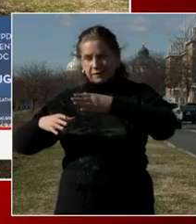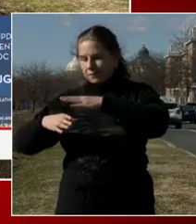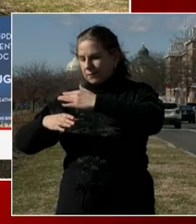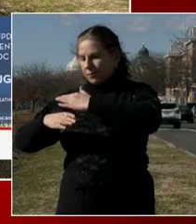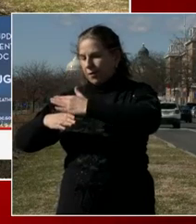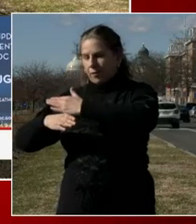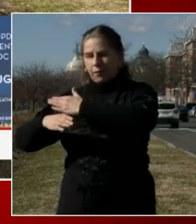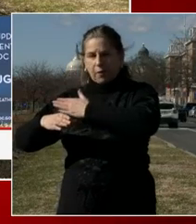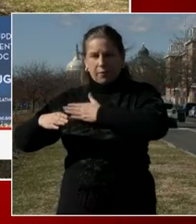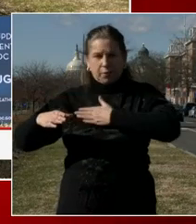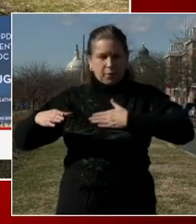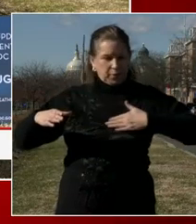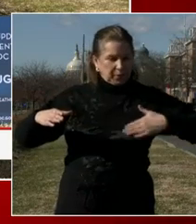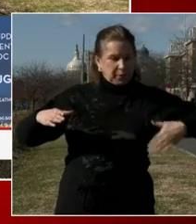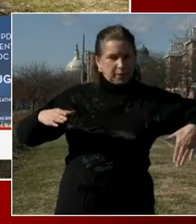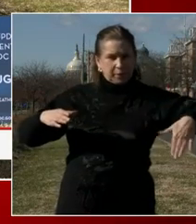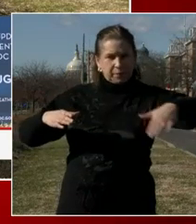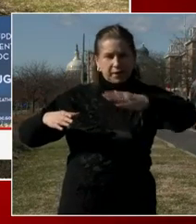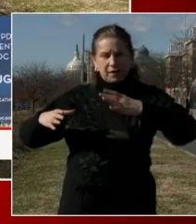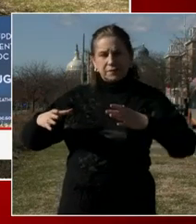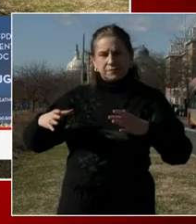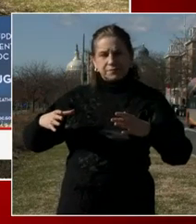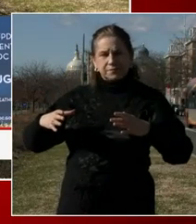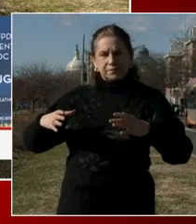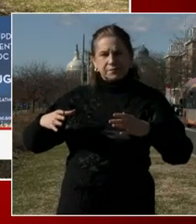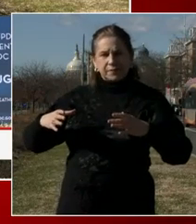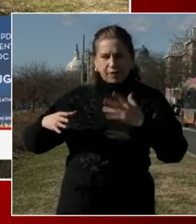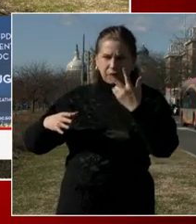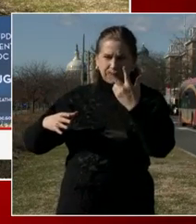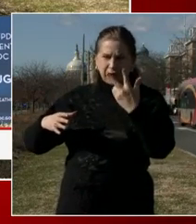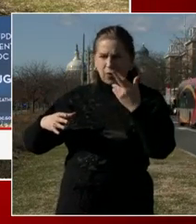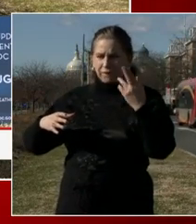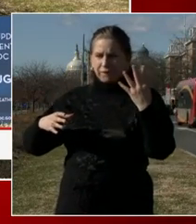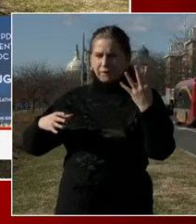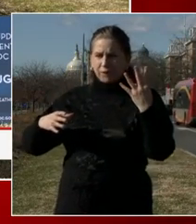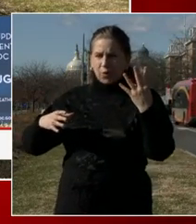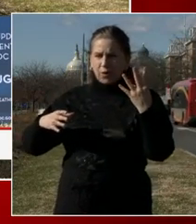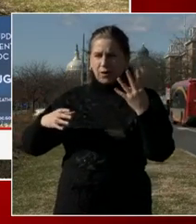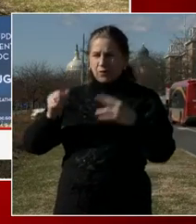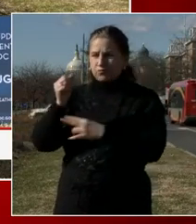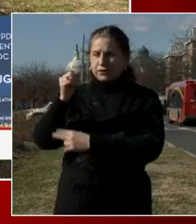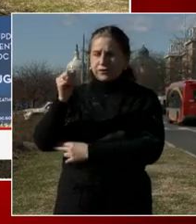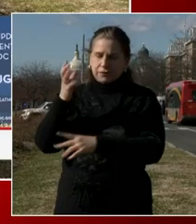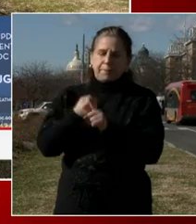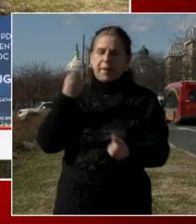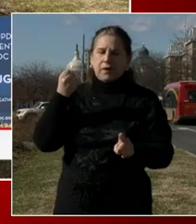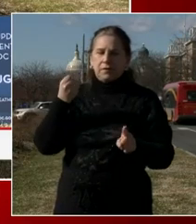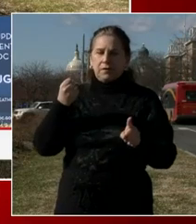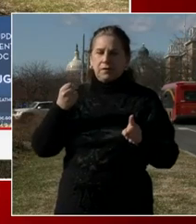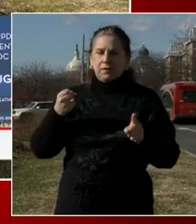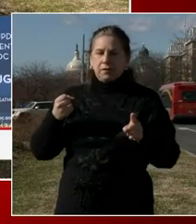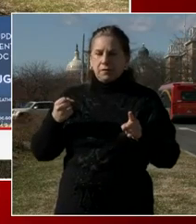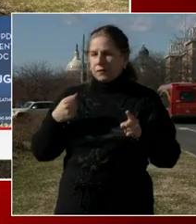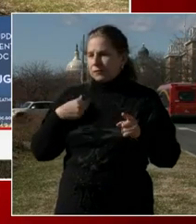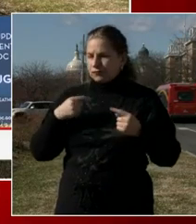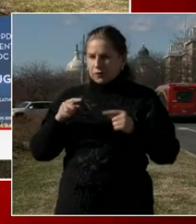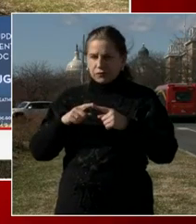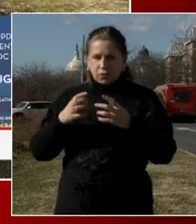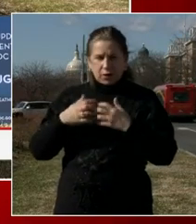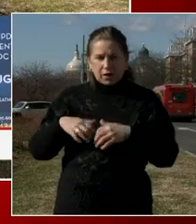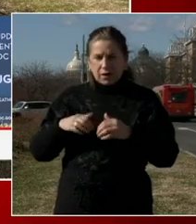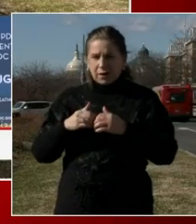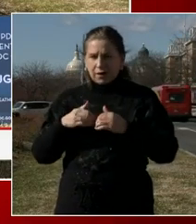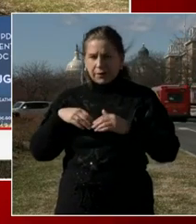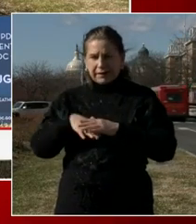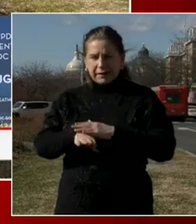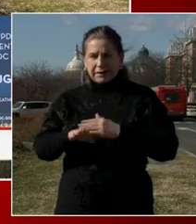11th Street Bridge, South Capitol Street Bridge, all those bridges were impacted. So what we really tried to work out in an effort to make things